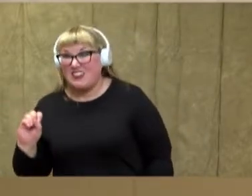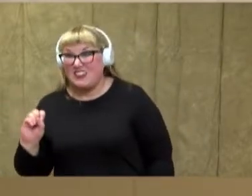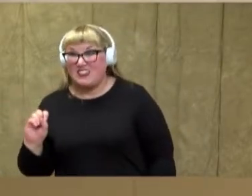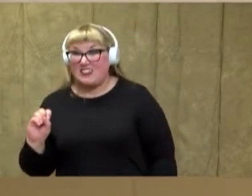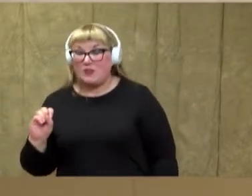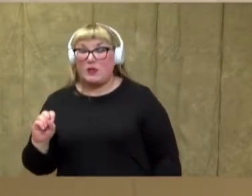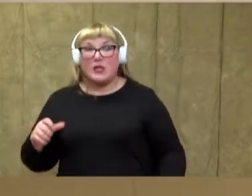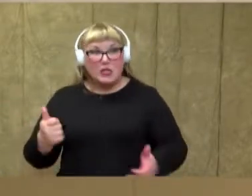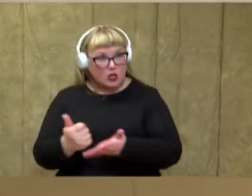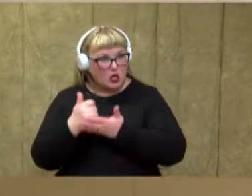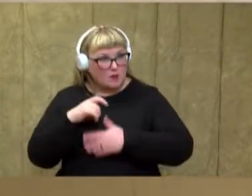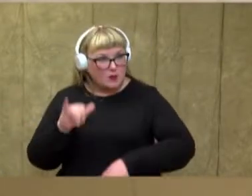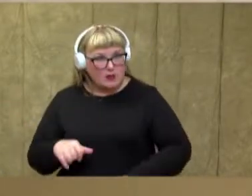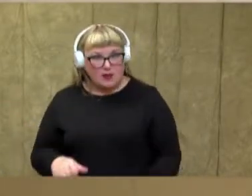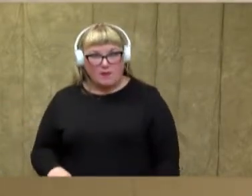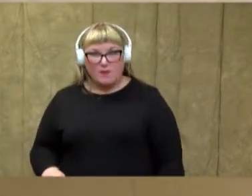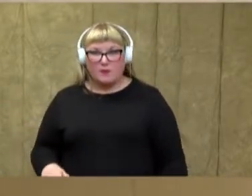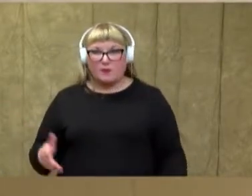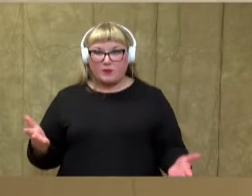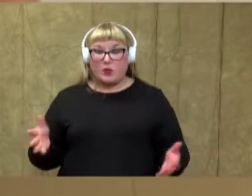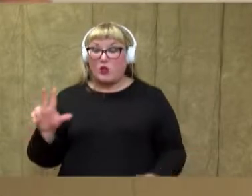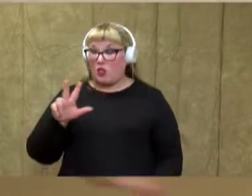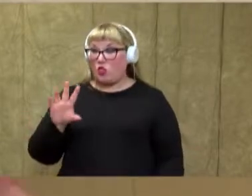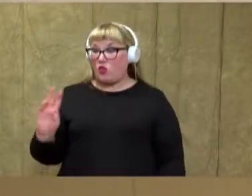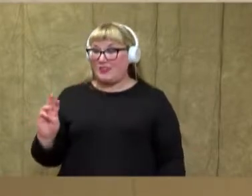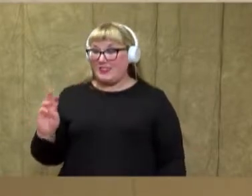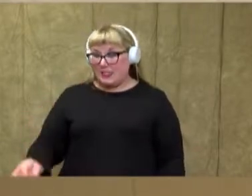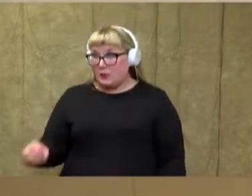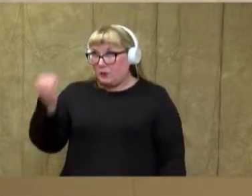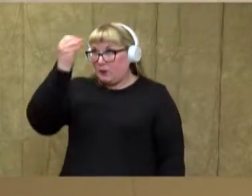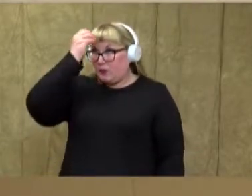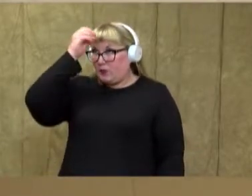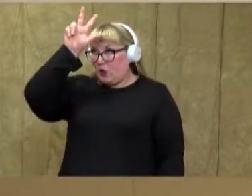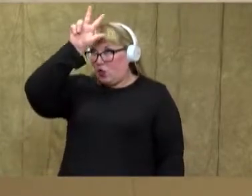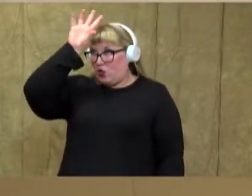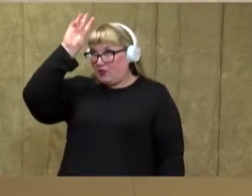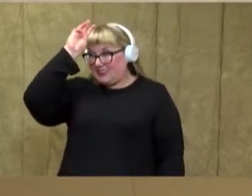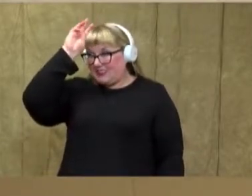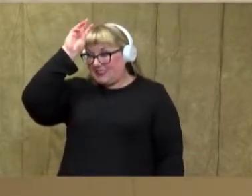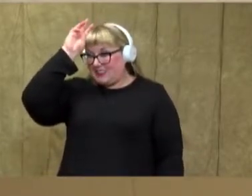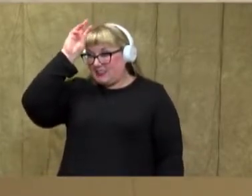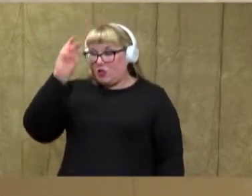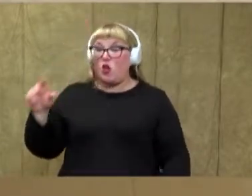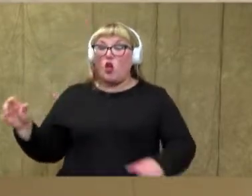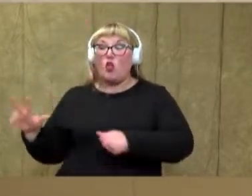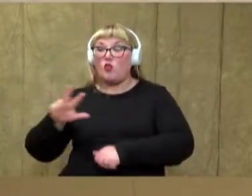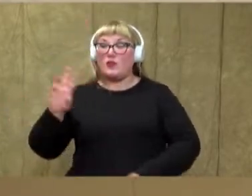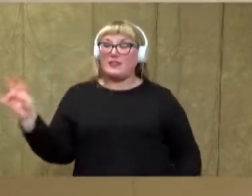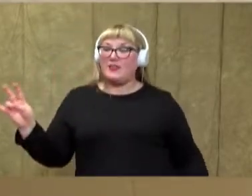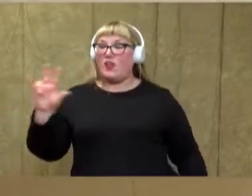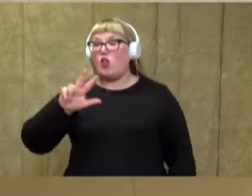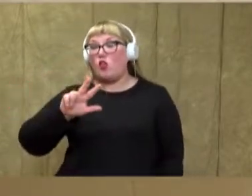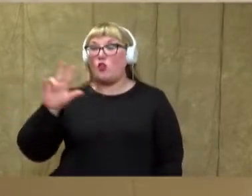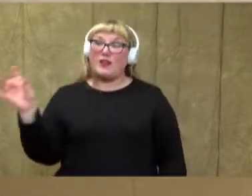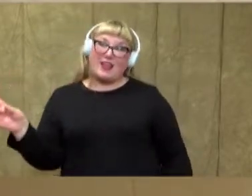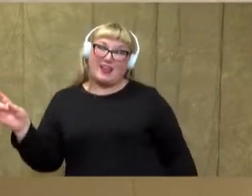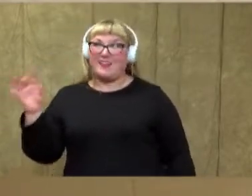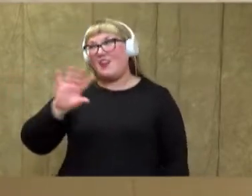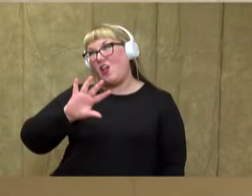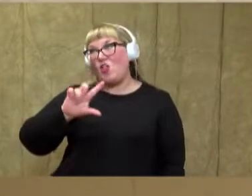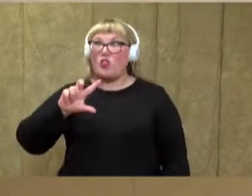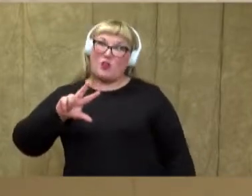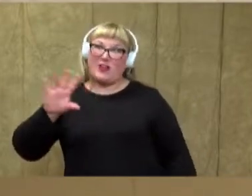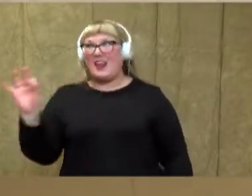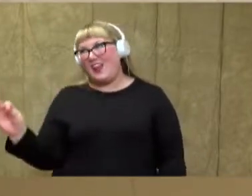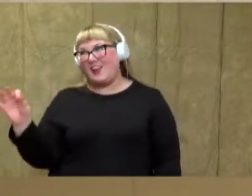Can you help me with that? All right. Pick up 36. Put it in your head. 36, 37, 38,